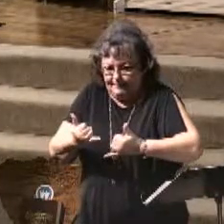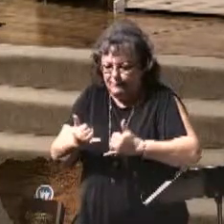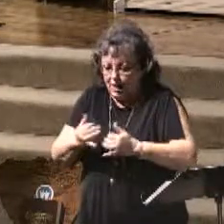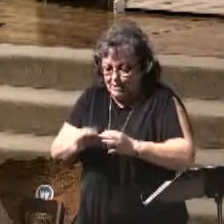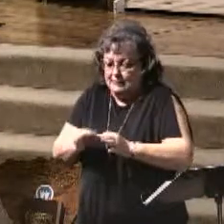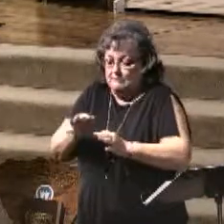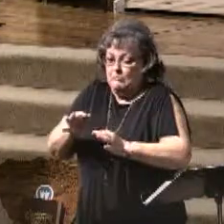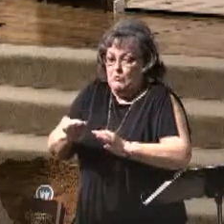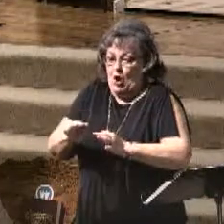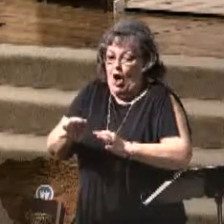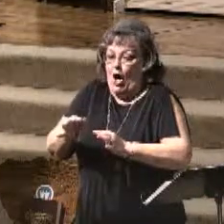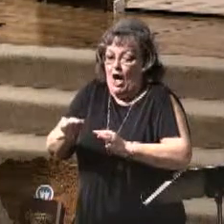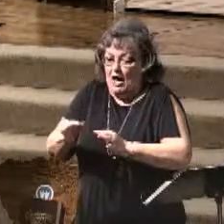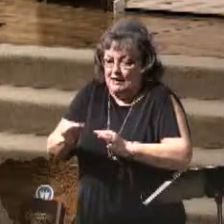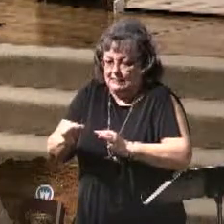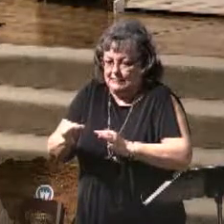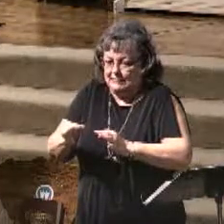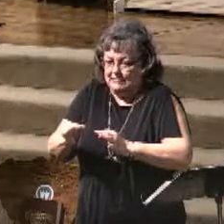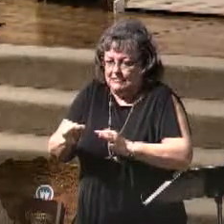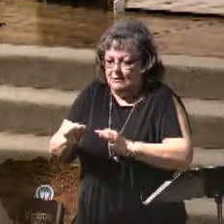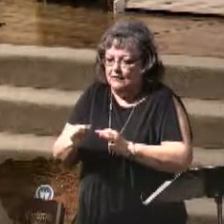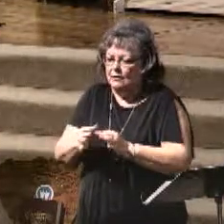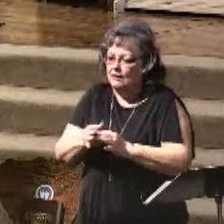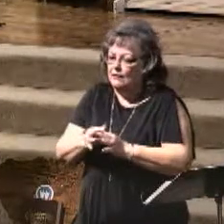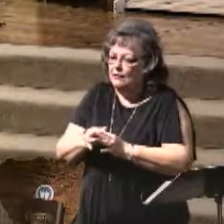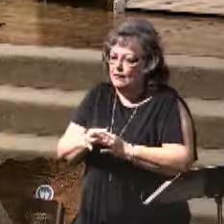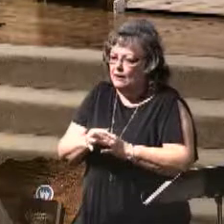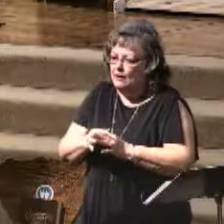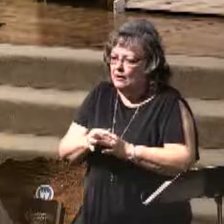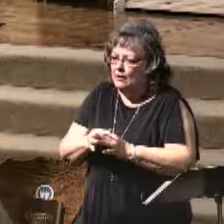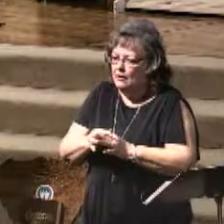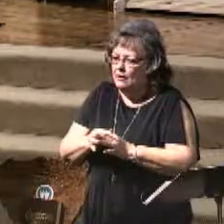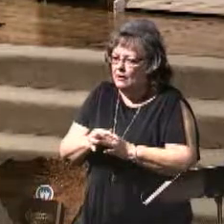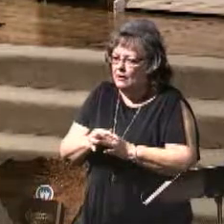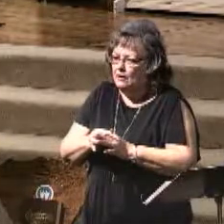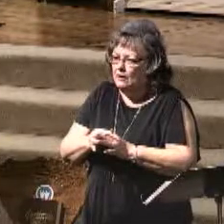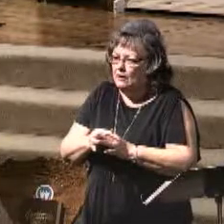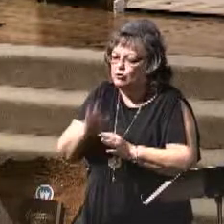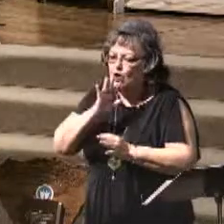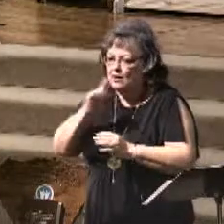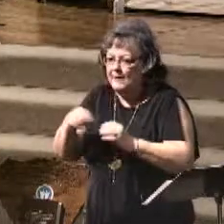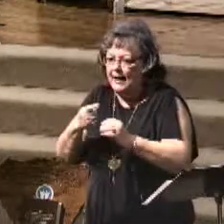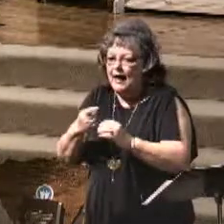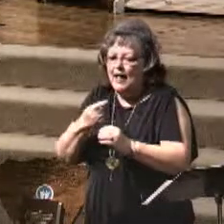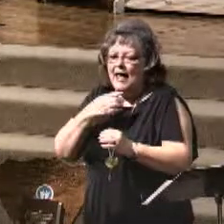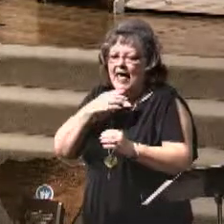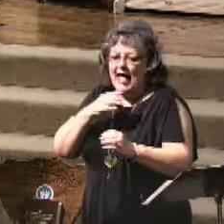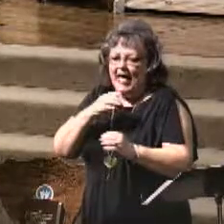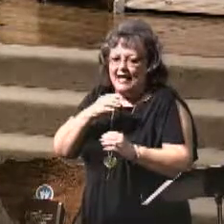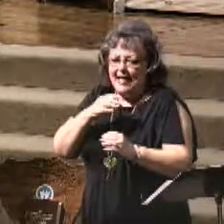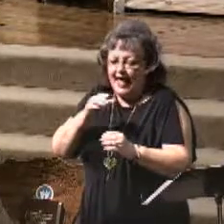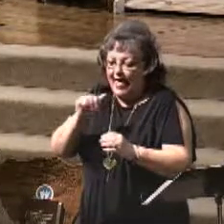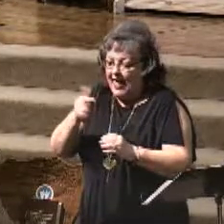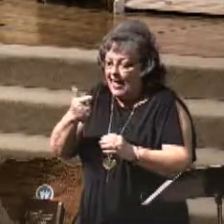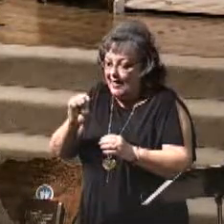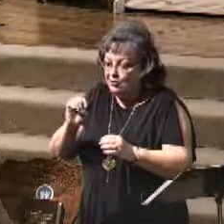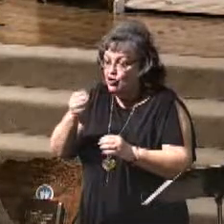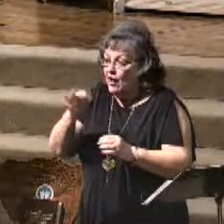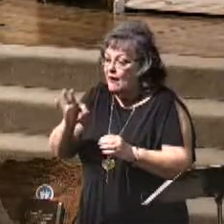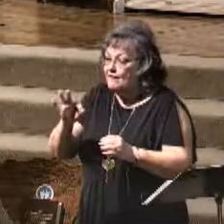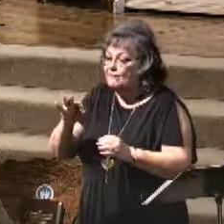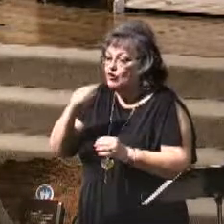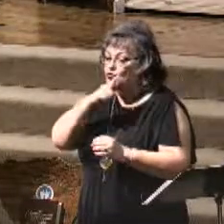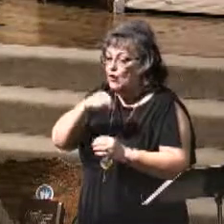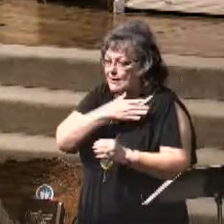pause mode is referred to as an age of grace. It's referred to as the church